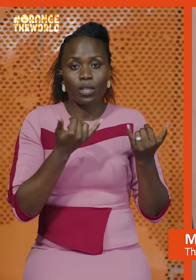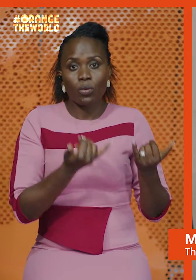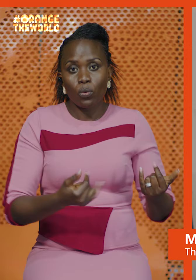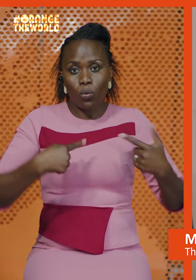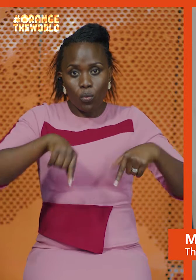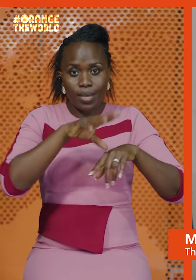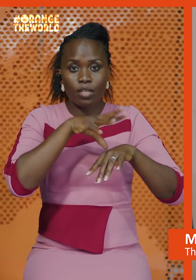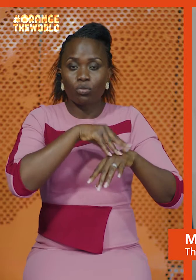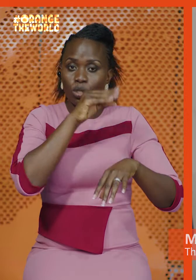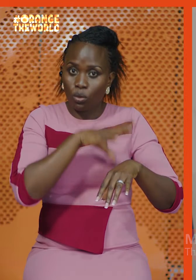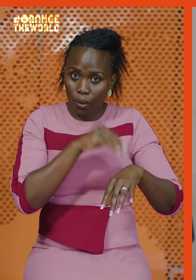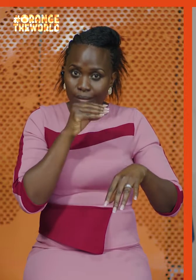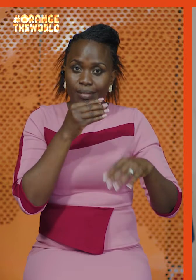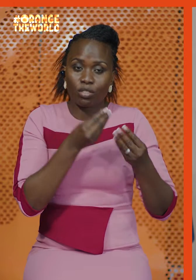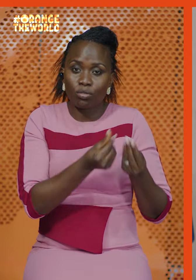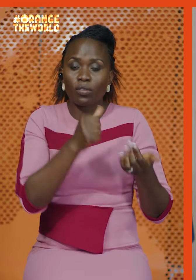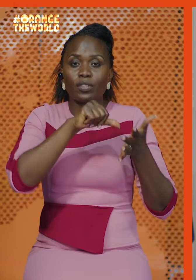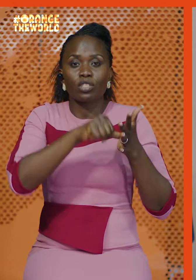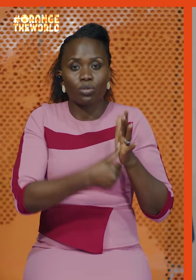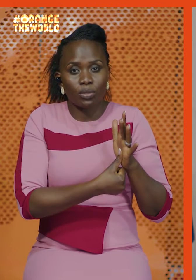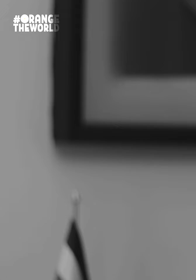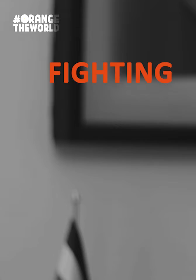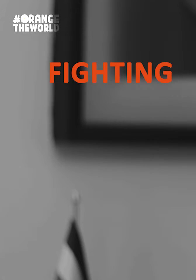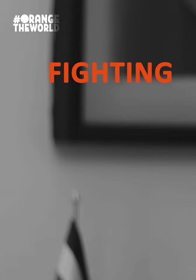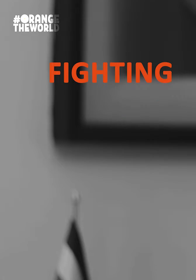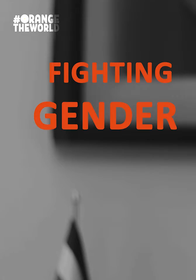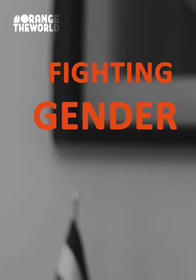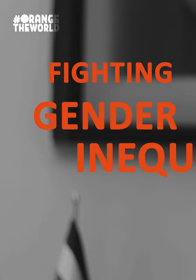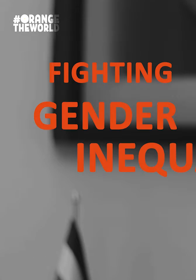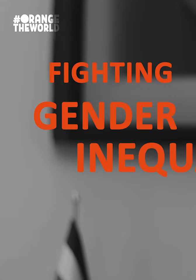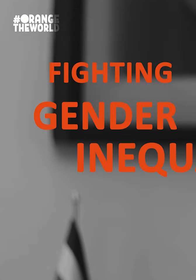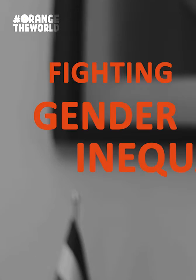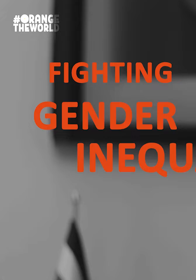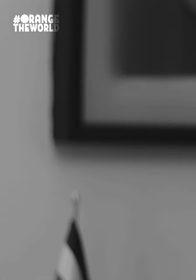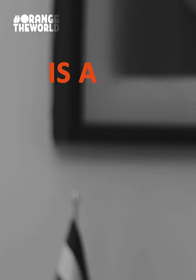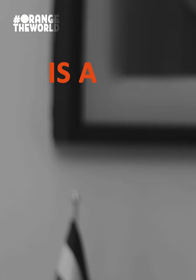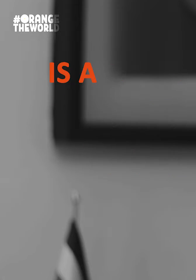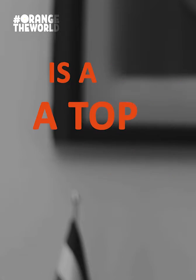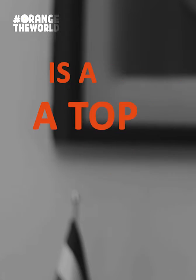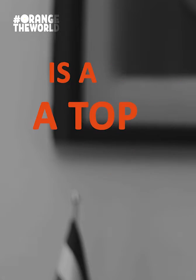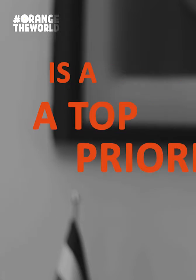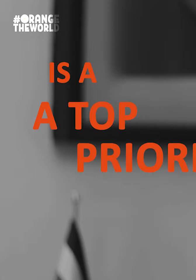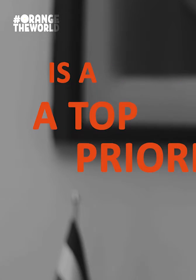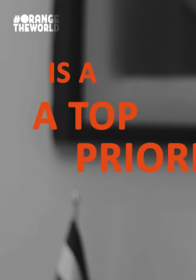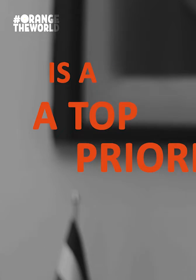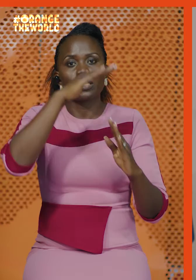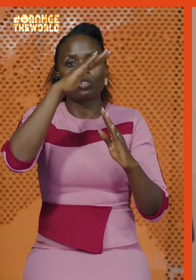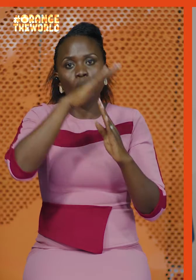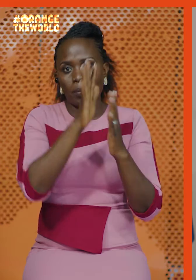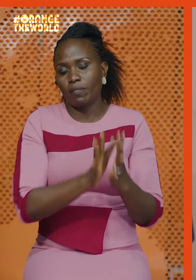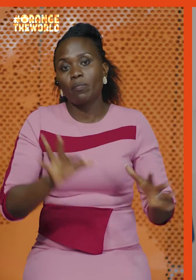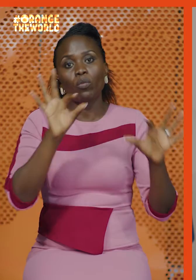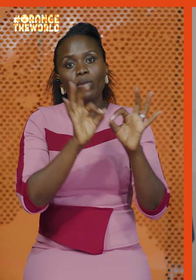for Sweden combating violence against women and fighting gender inequality is a top priority.